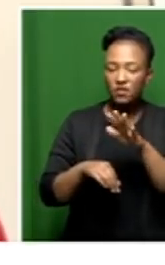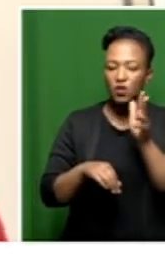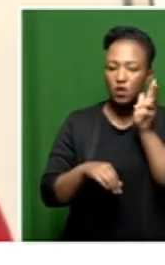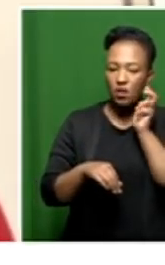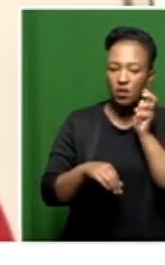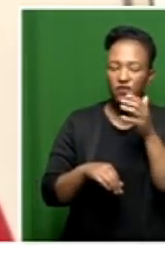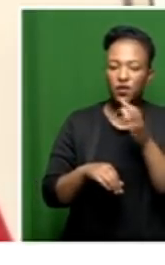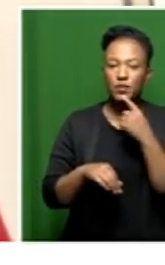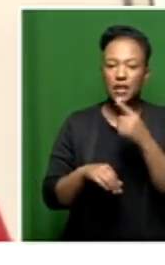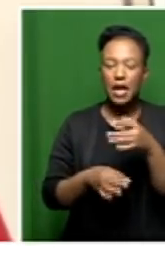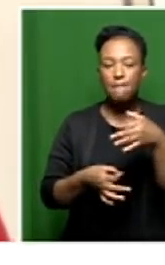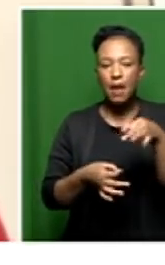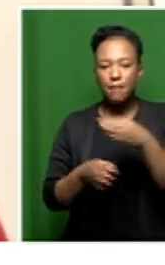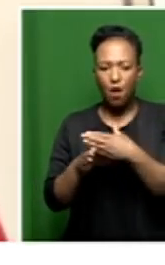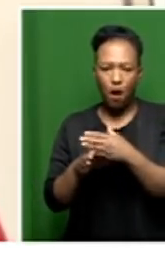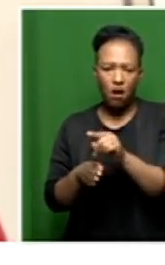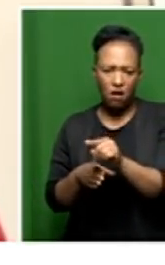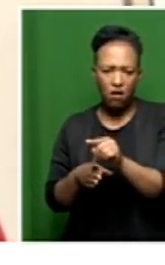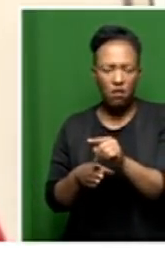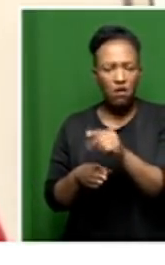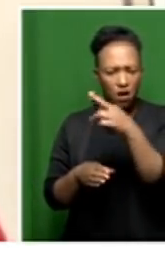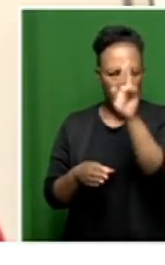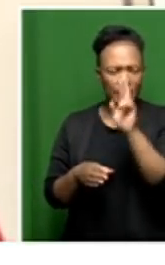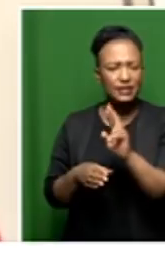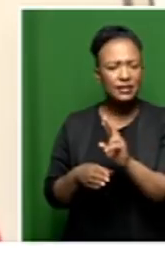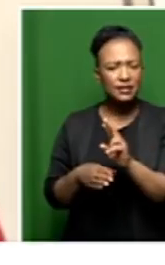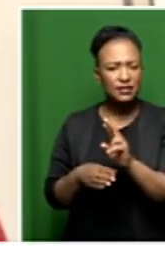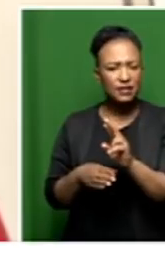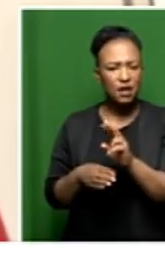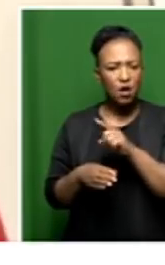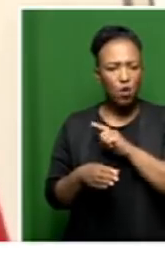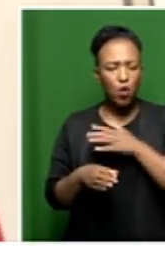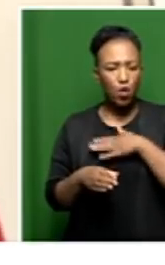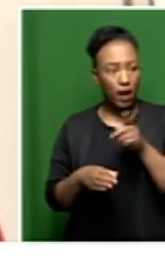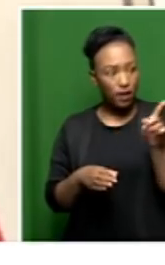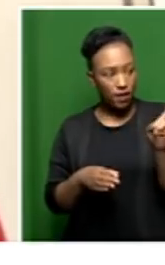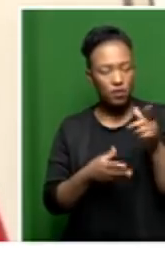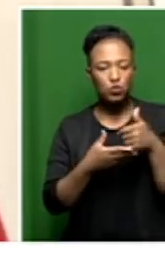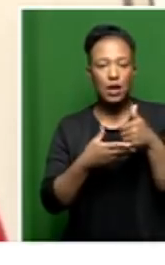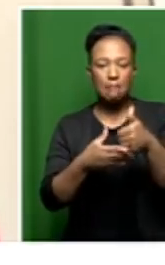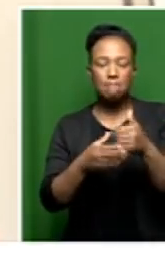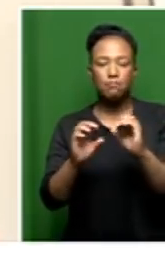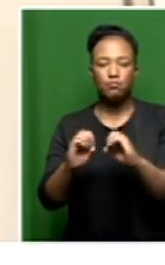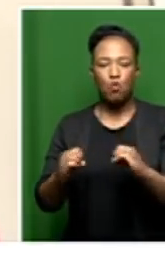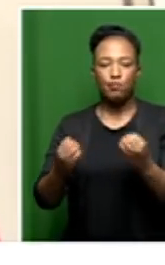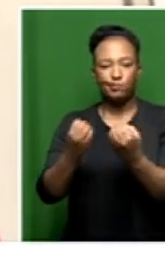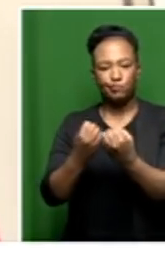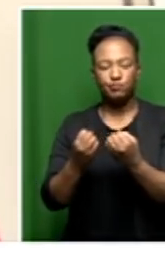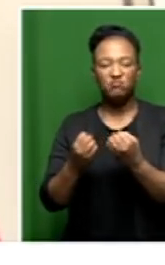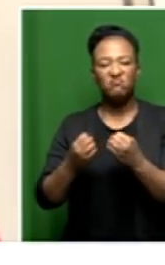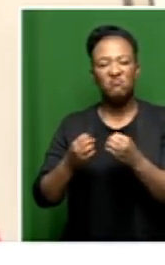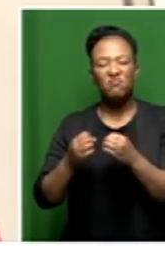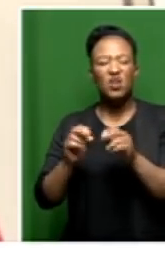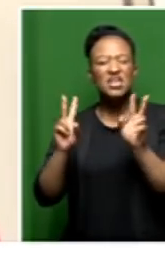fact that it was more paperwork, which is correct, because we wanted her to assist this organization with governance